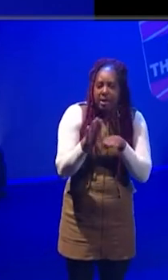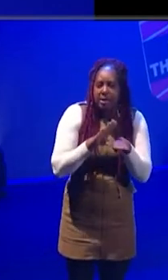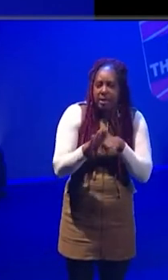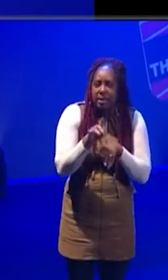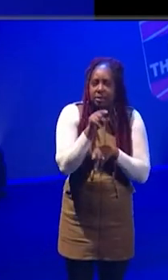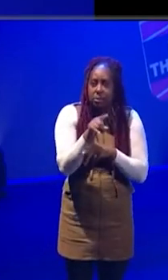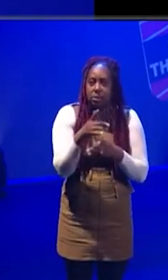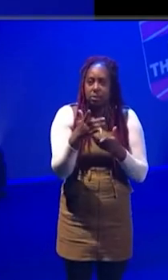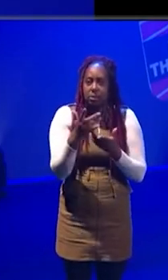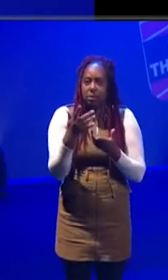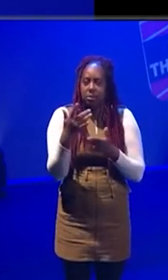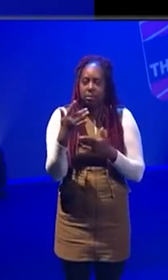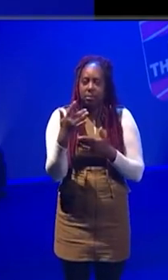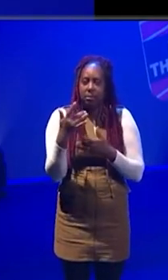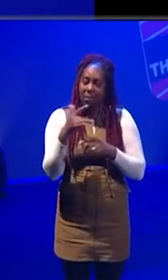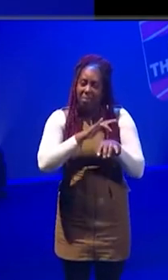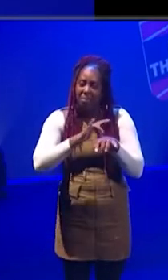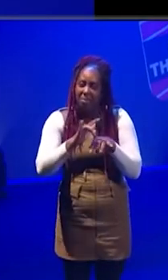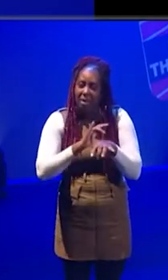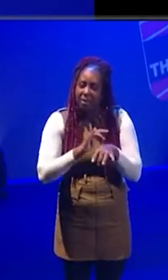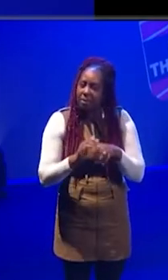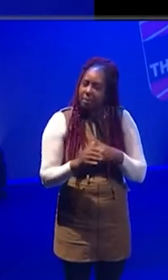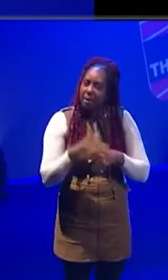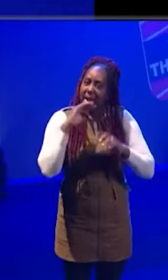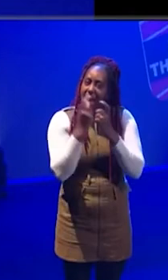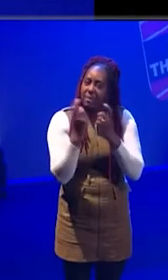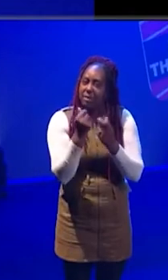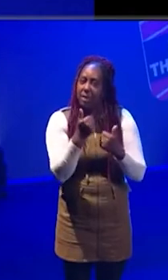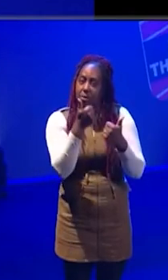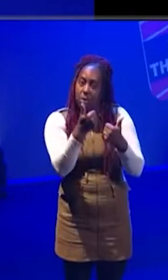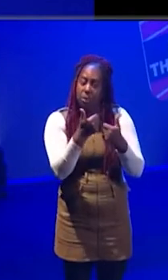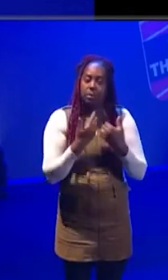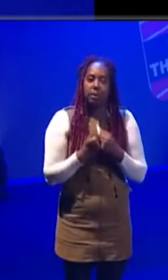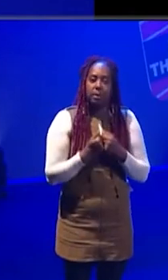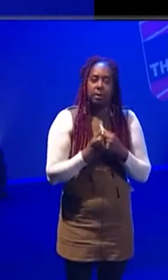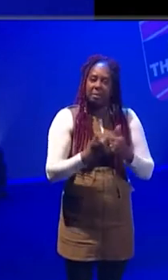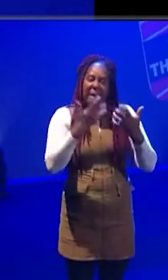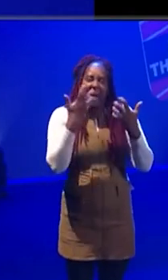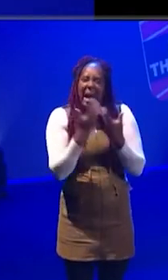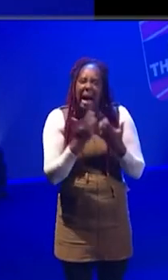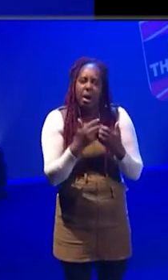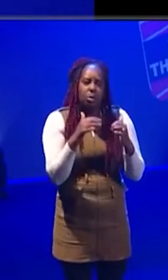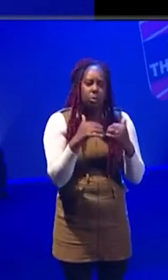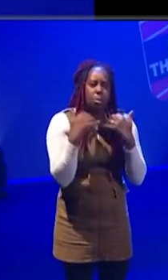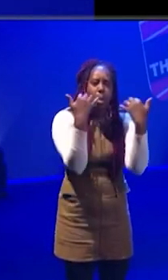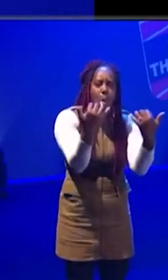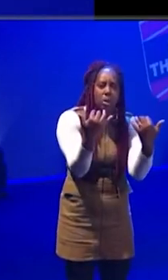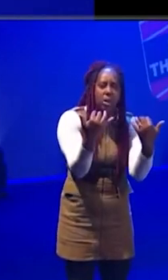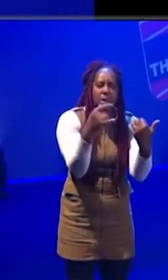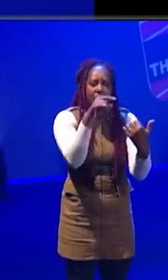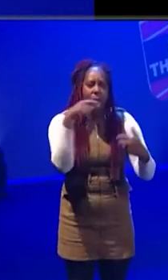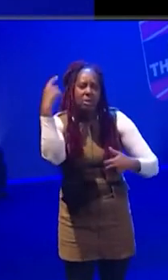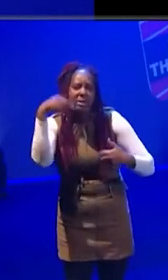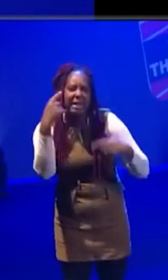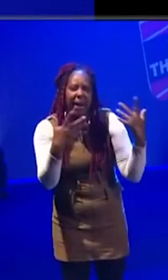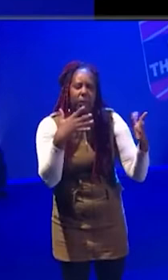rooted in liveness with especially within theatre, everything was rooted with like, OK, how our audience is triggering something. How is an actor triggering a sound? How is